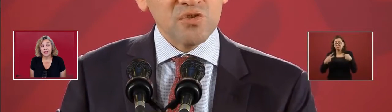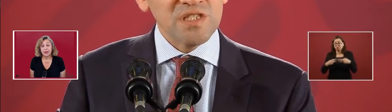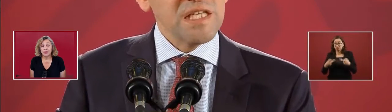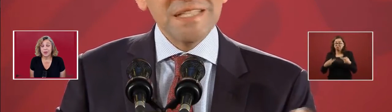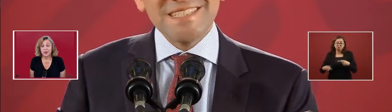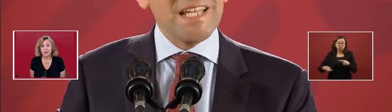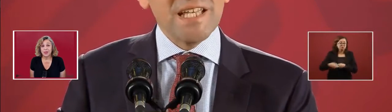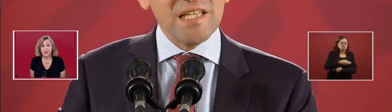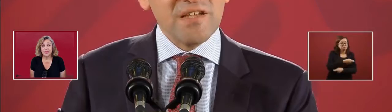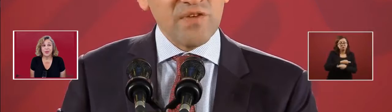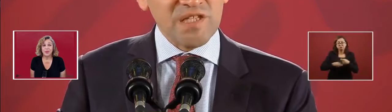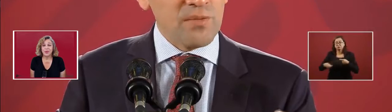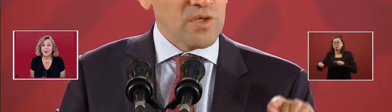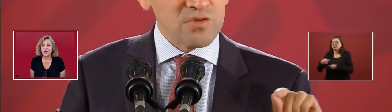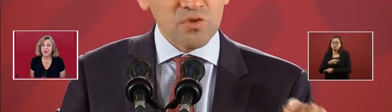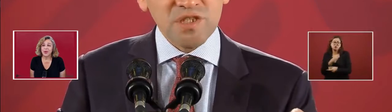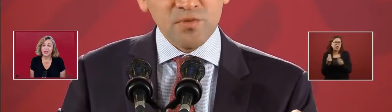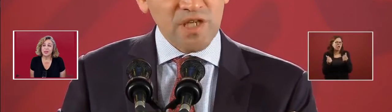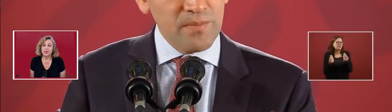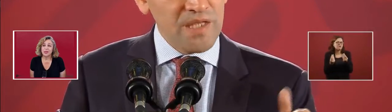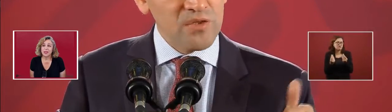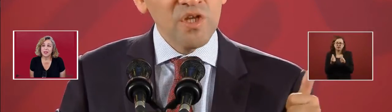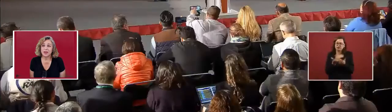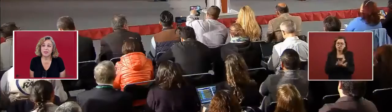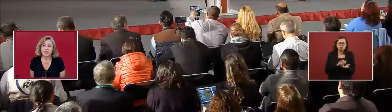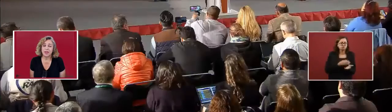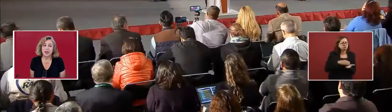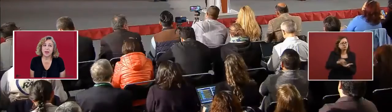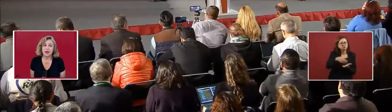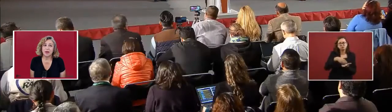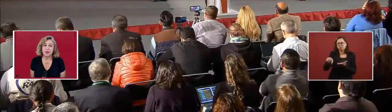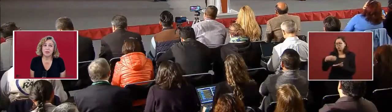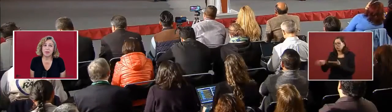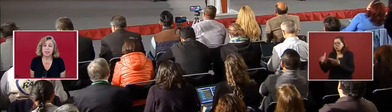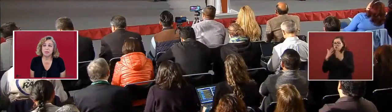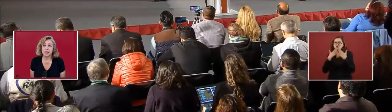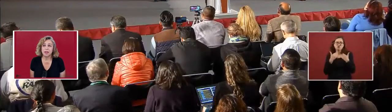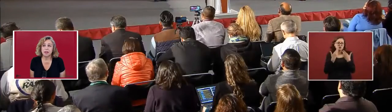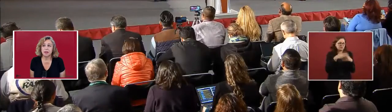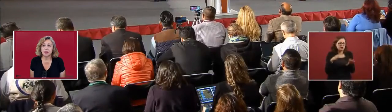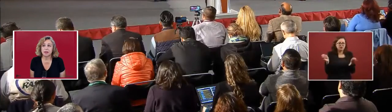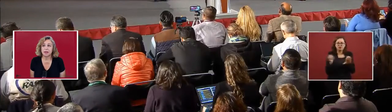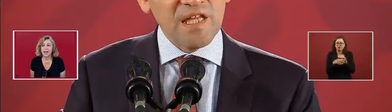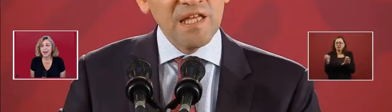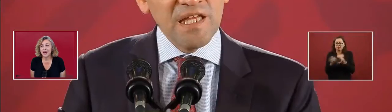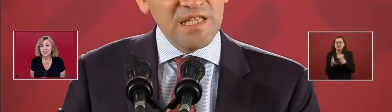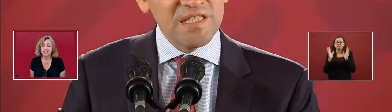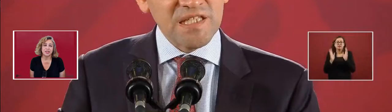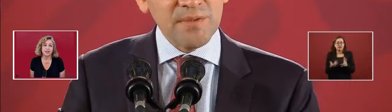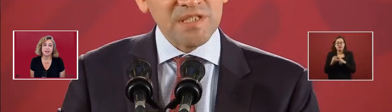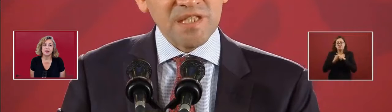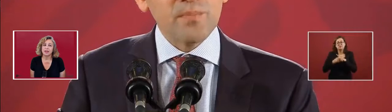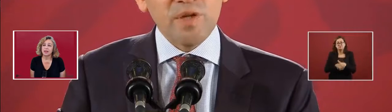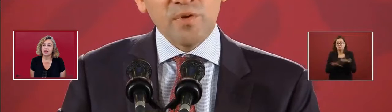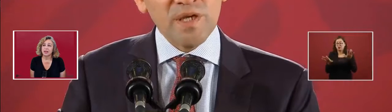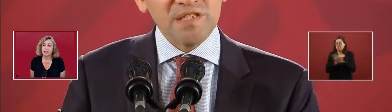I'm sorry, but this... So, there's a lot of the investment in cash.